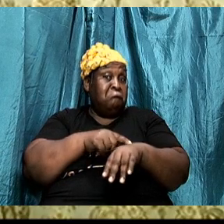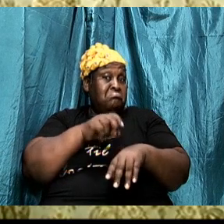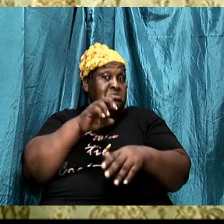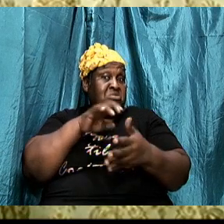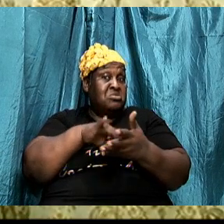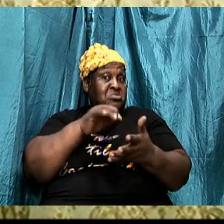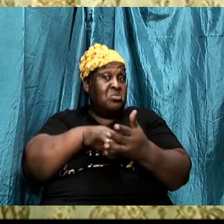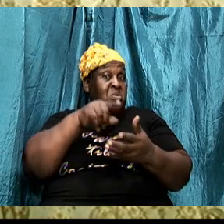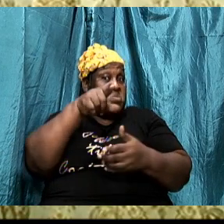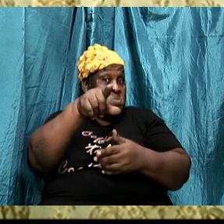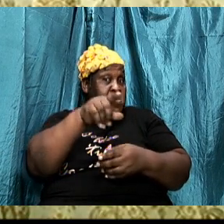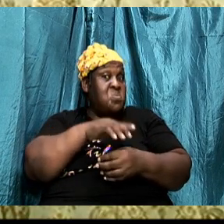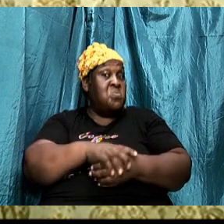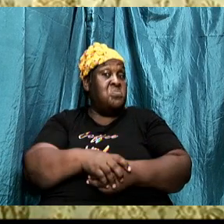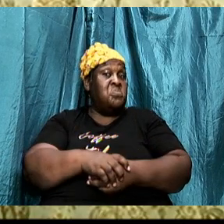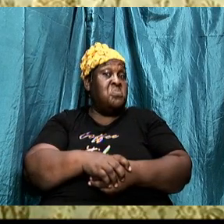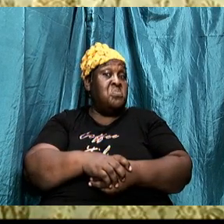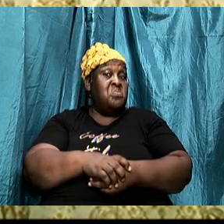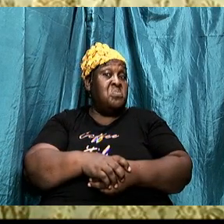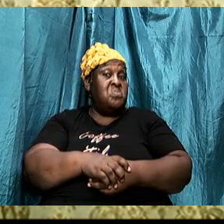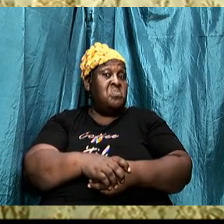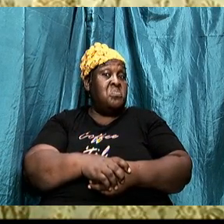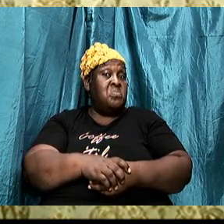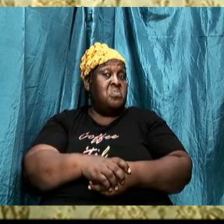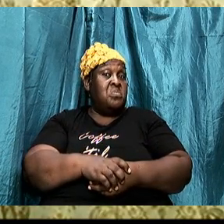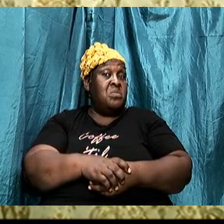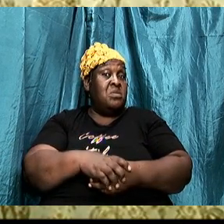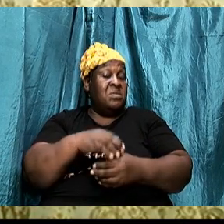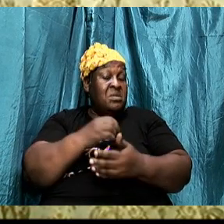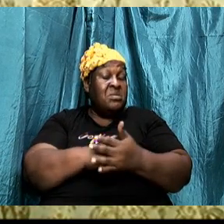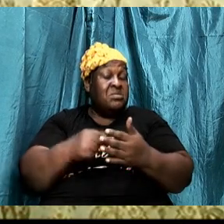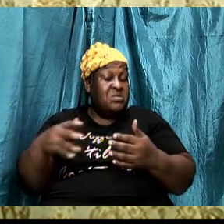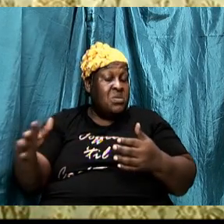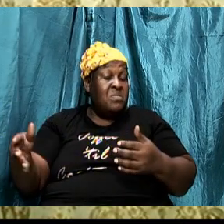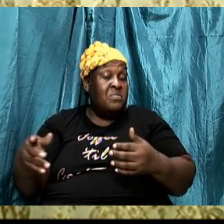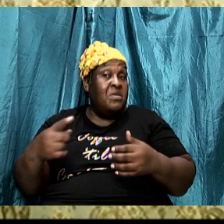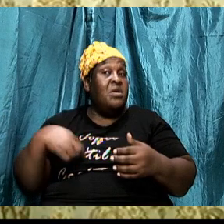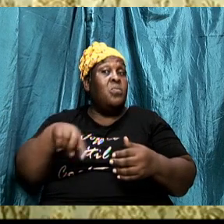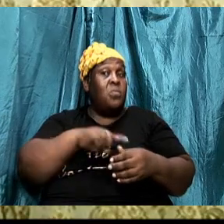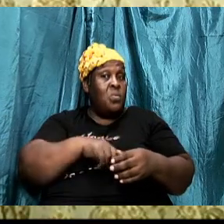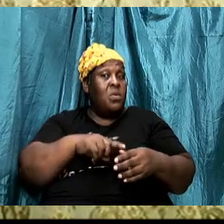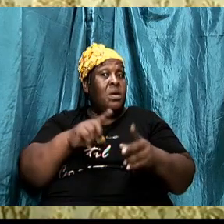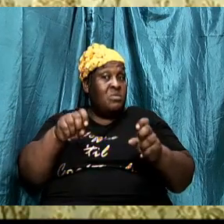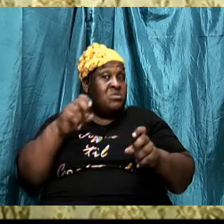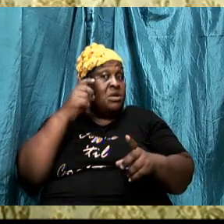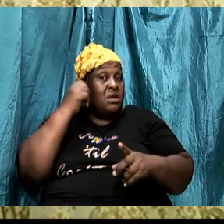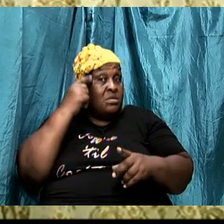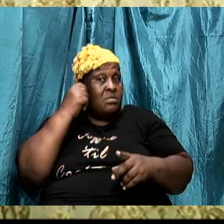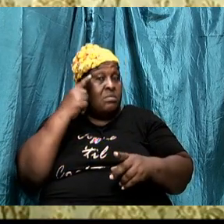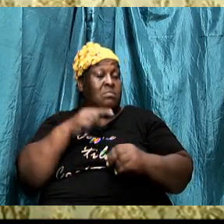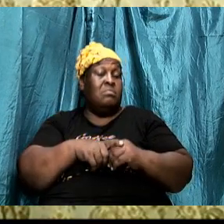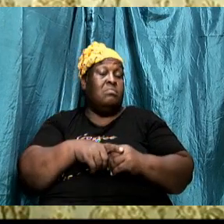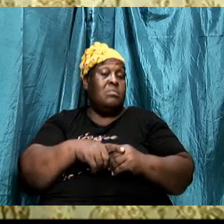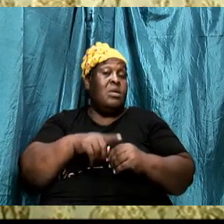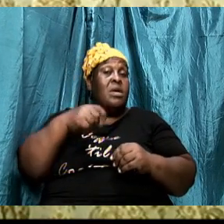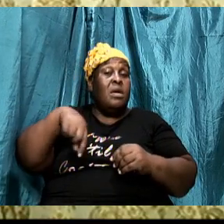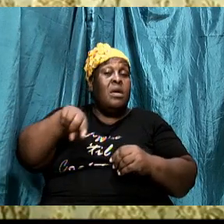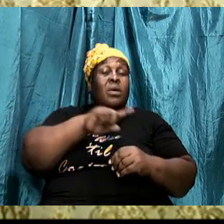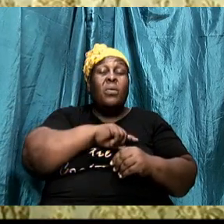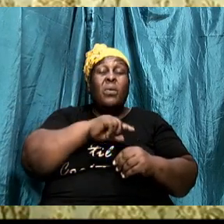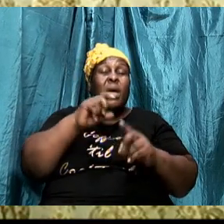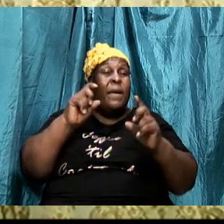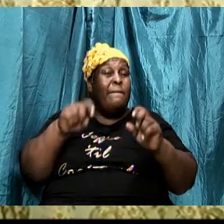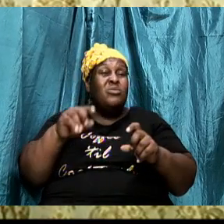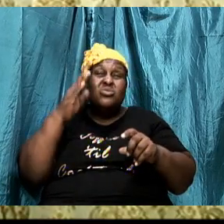and it's something that we have to understand if we do not study our enemy if we do not know our enemy then we cannot have